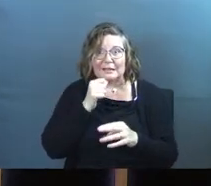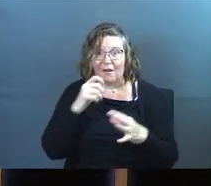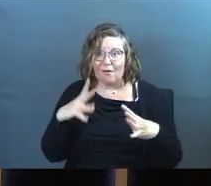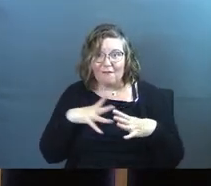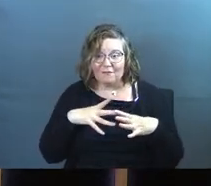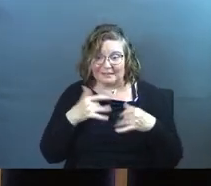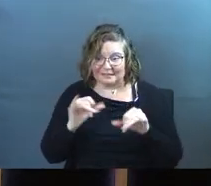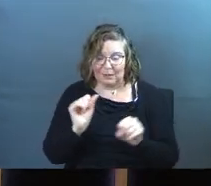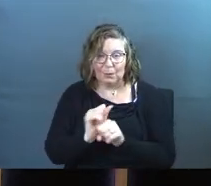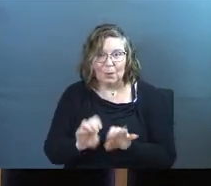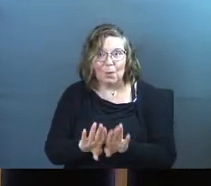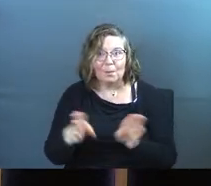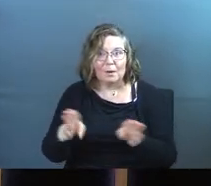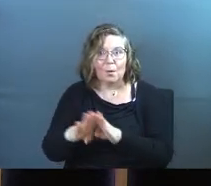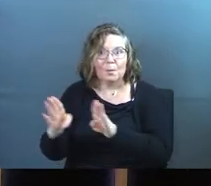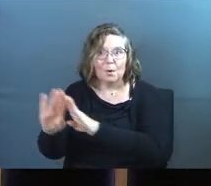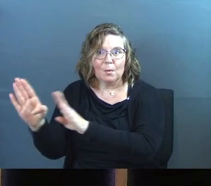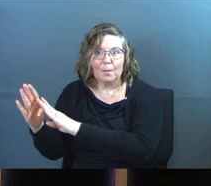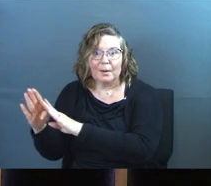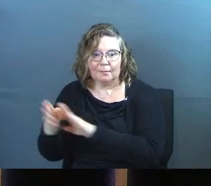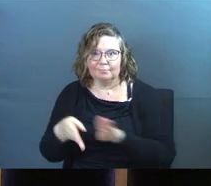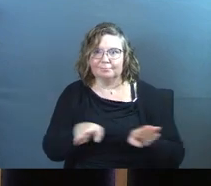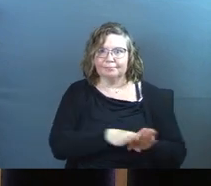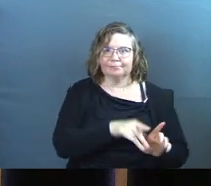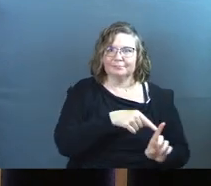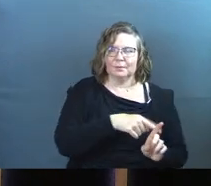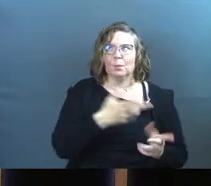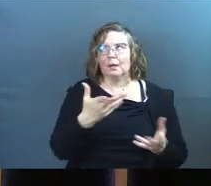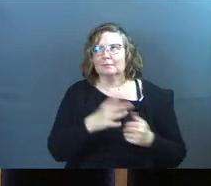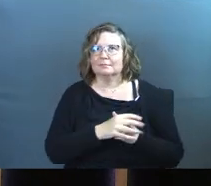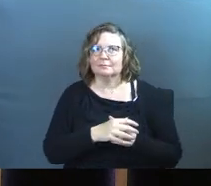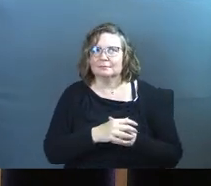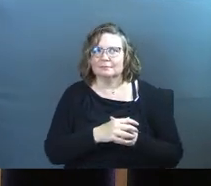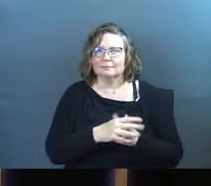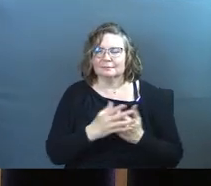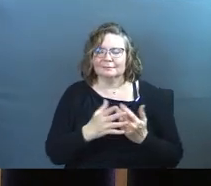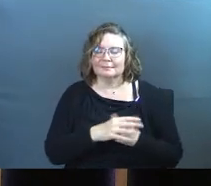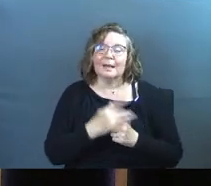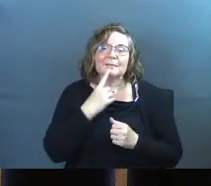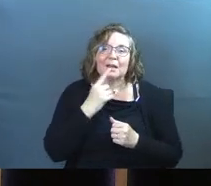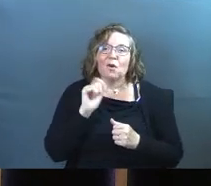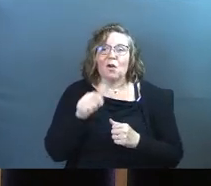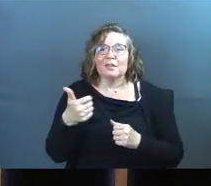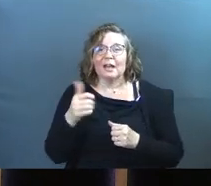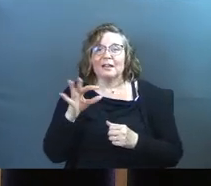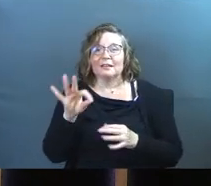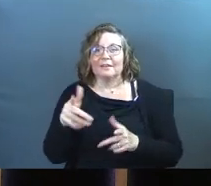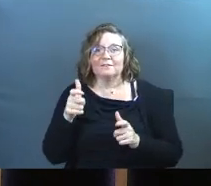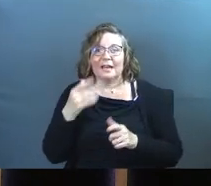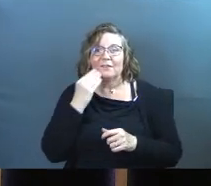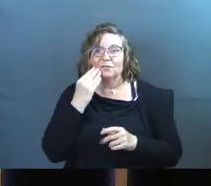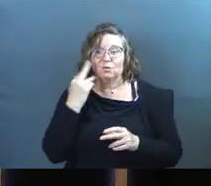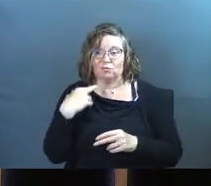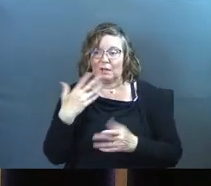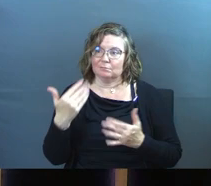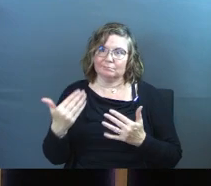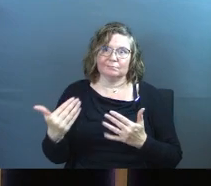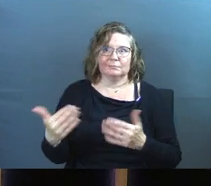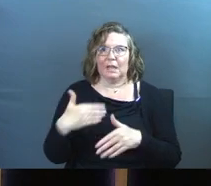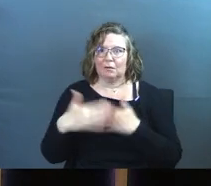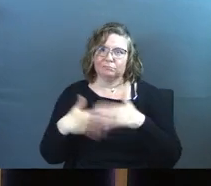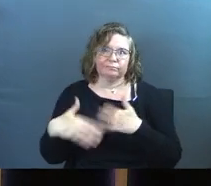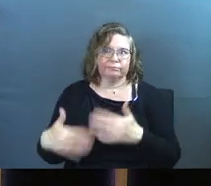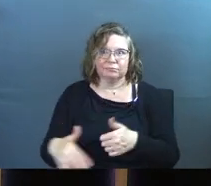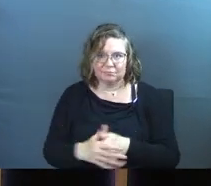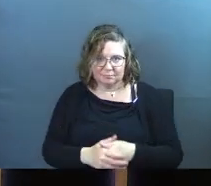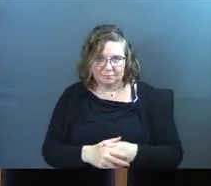taking Sunday off. I mean, well, I'm just saying all the other fast food restaurants, man, they're, they're